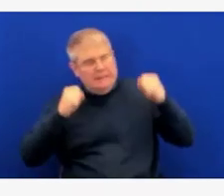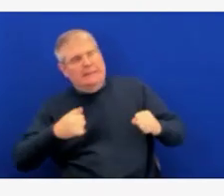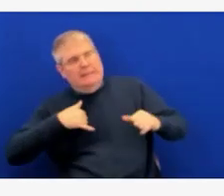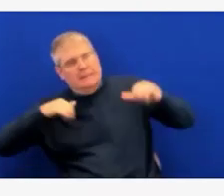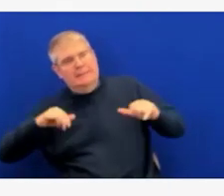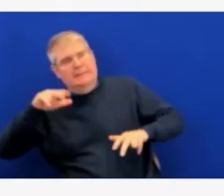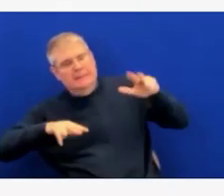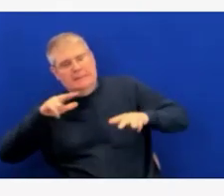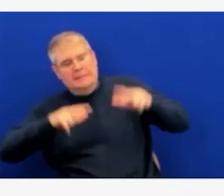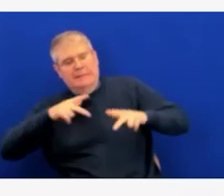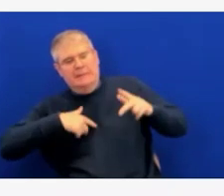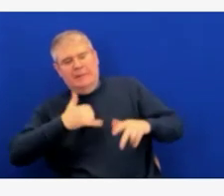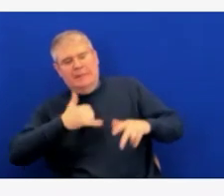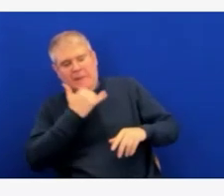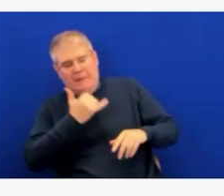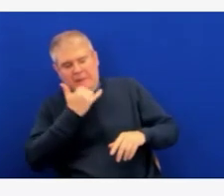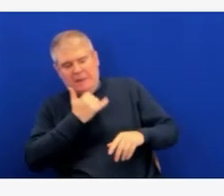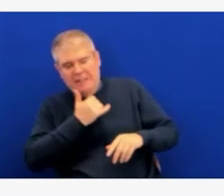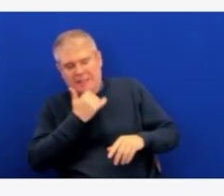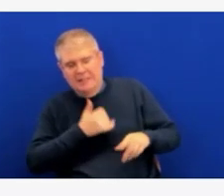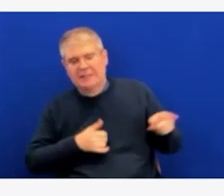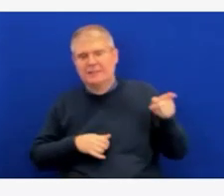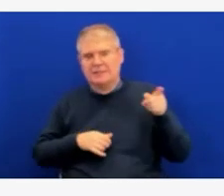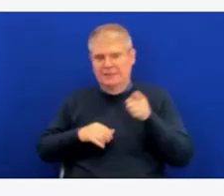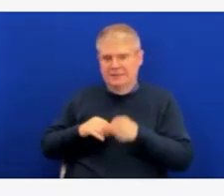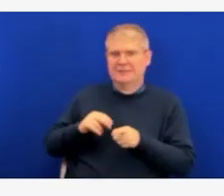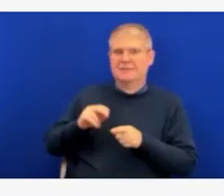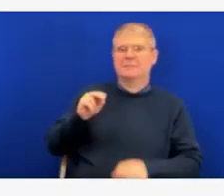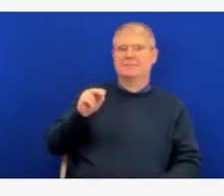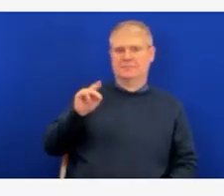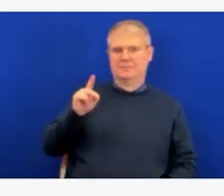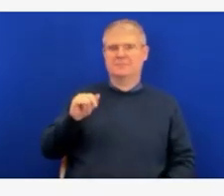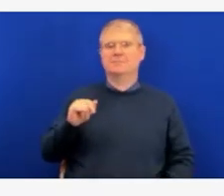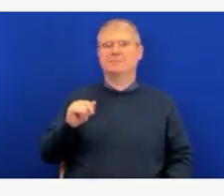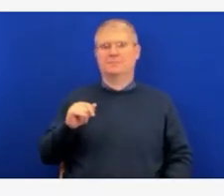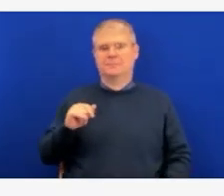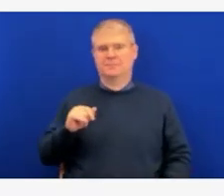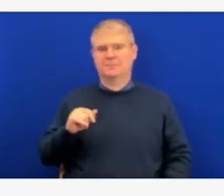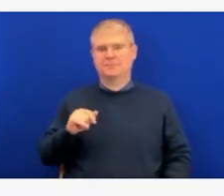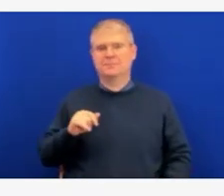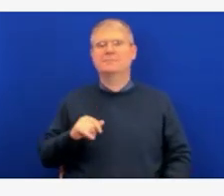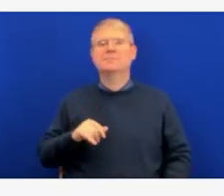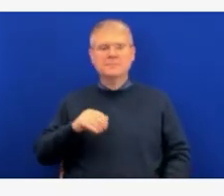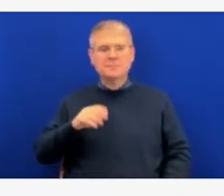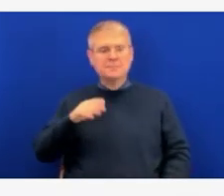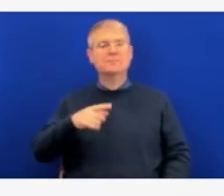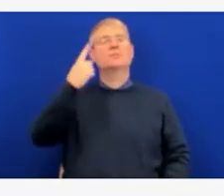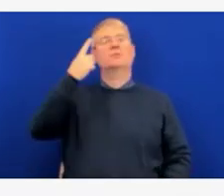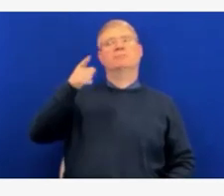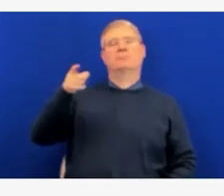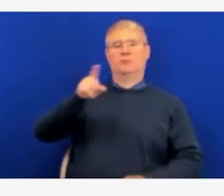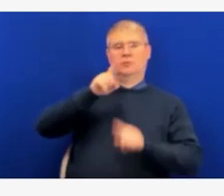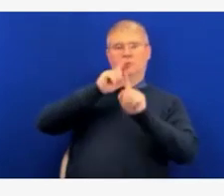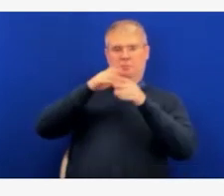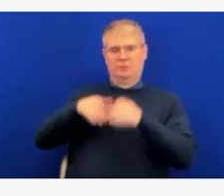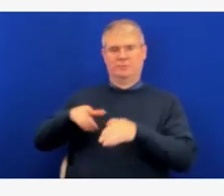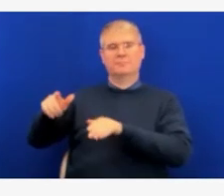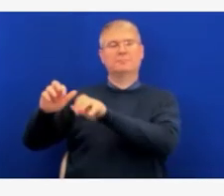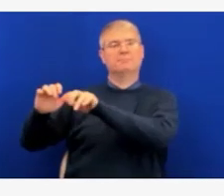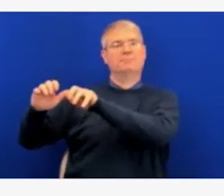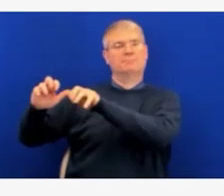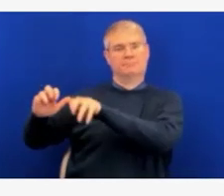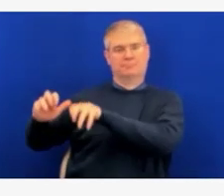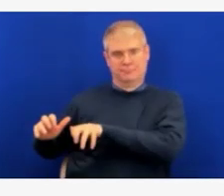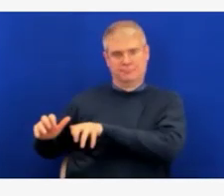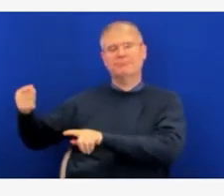So I have a couple of questions in the chat from two different reporters about booster shots. The first one is, are we seeing an increase of